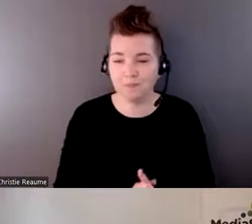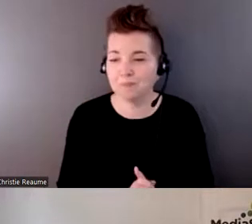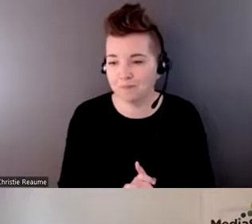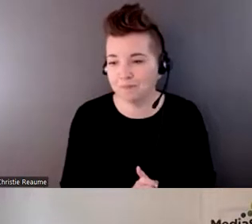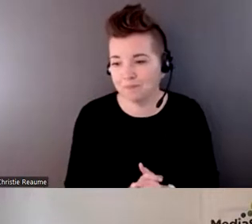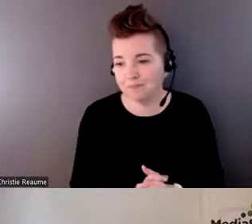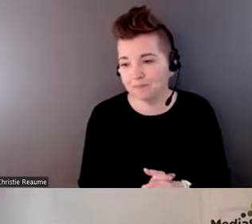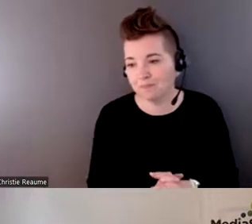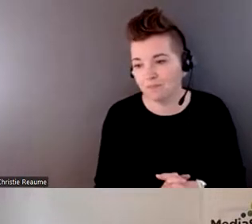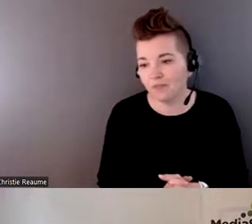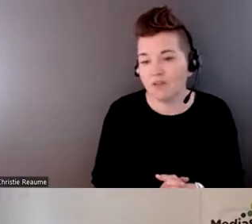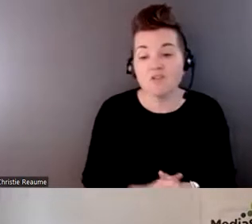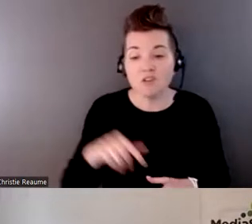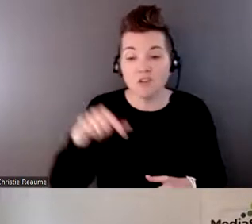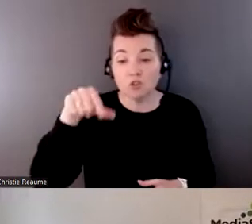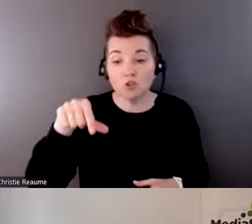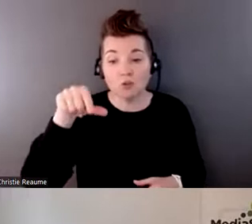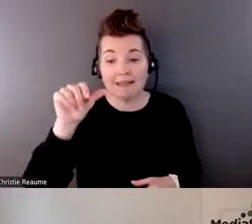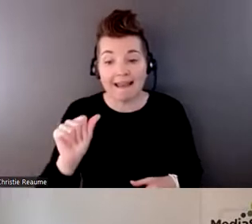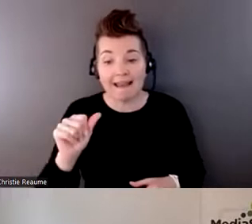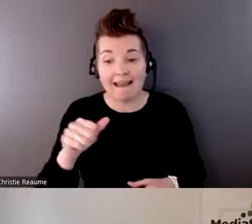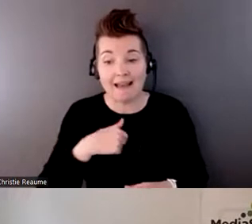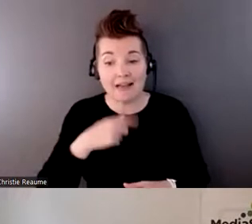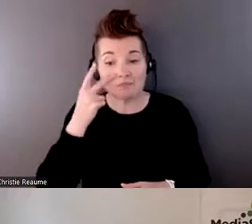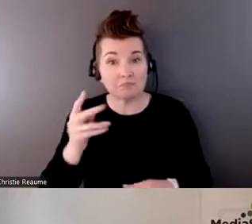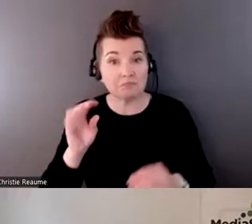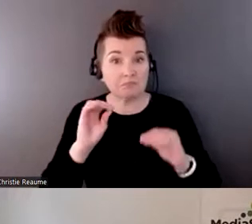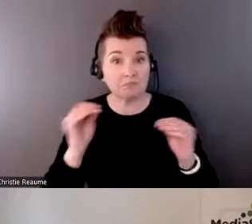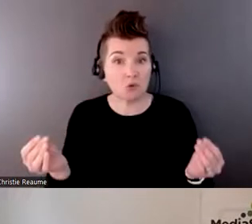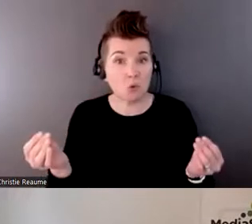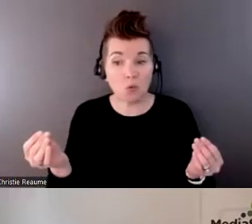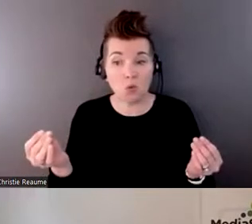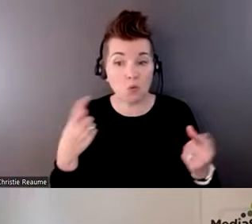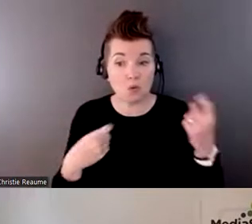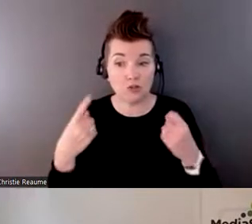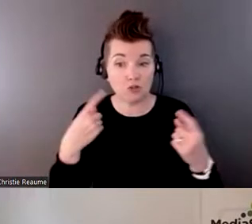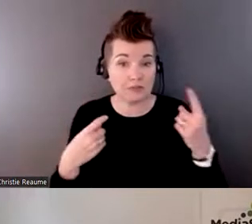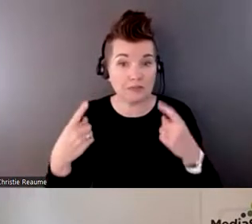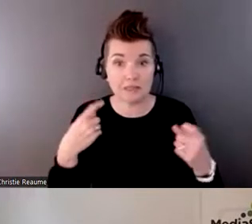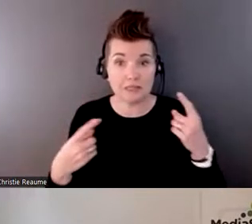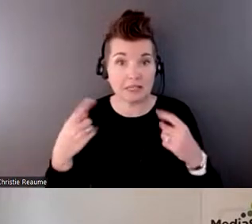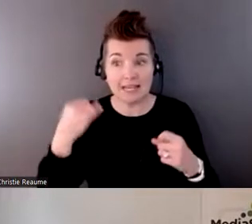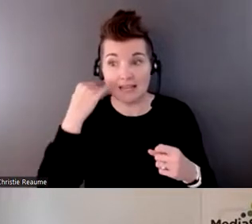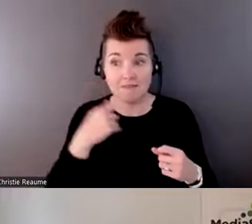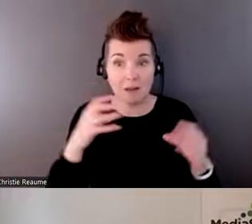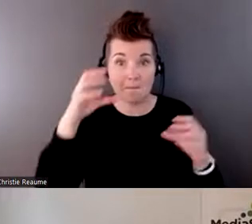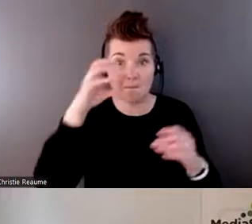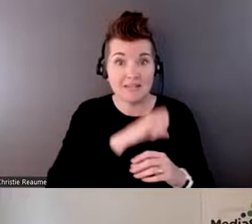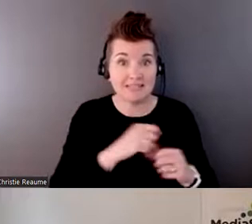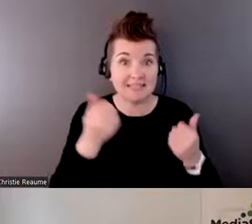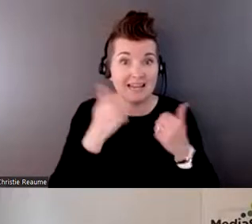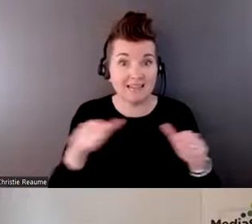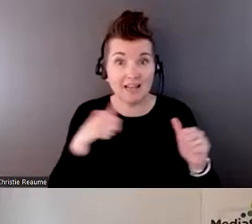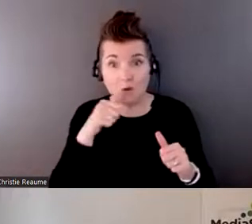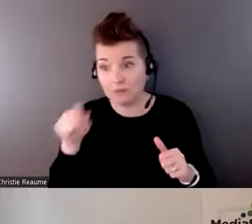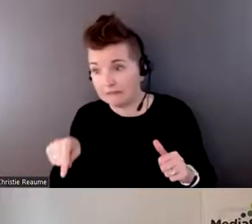active question in the Q and a box right now. So if anybody has questions, please type them in there. If I've missed anything in the chat box, I'll go and